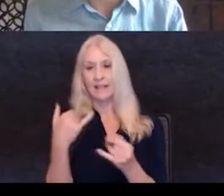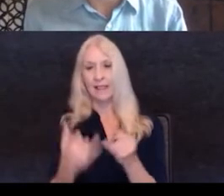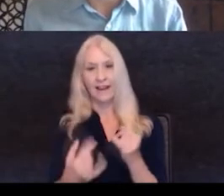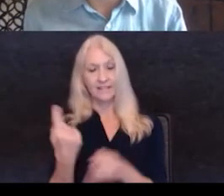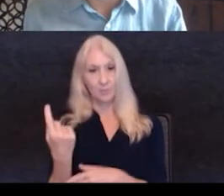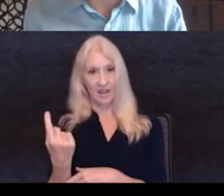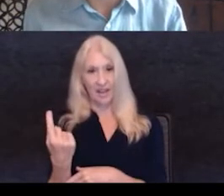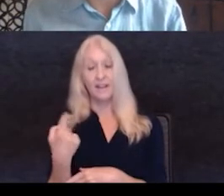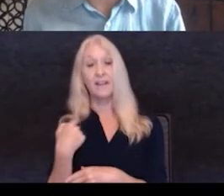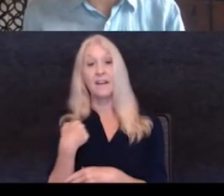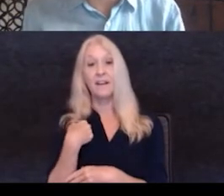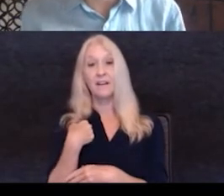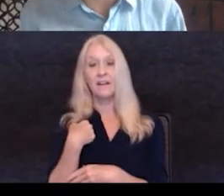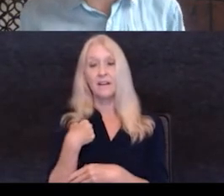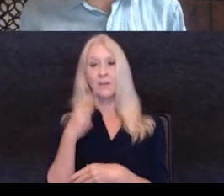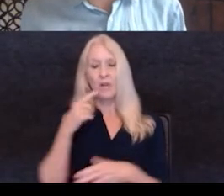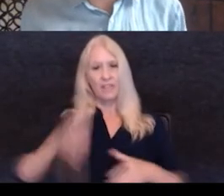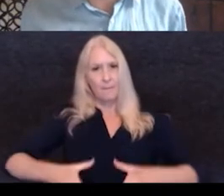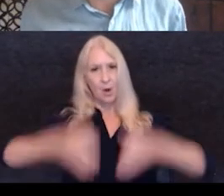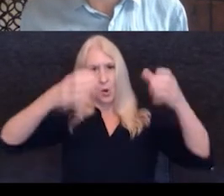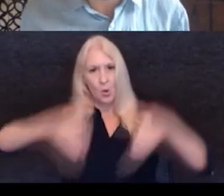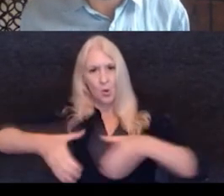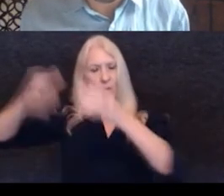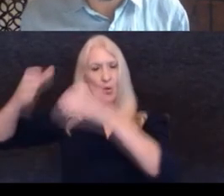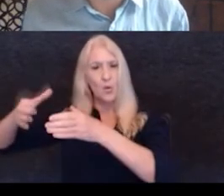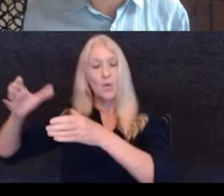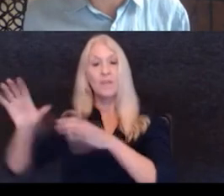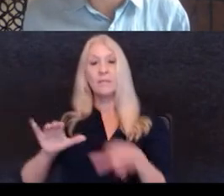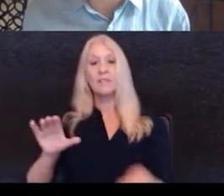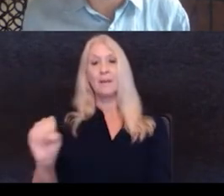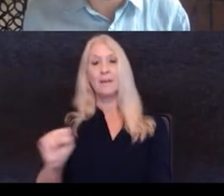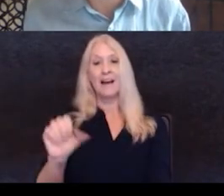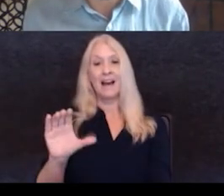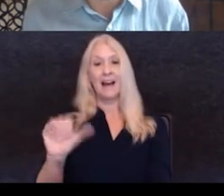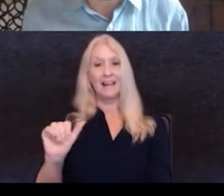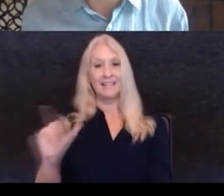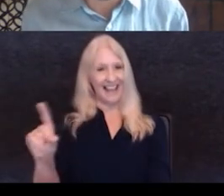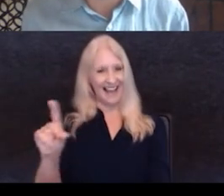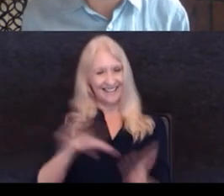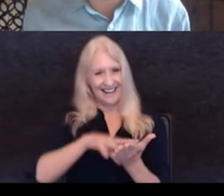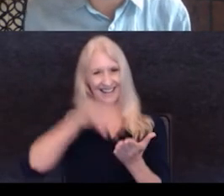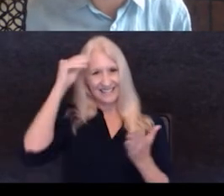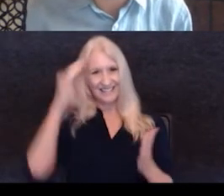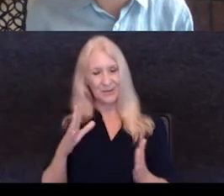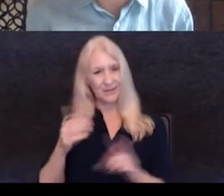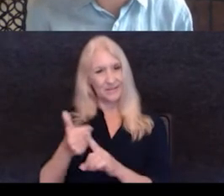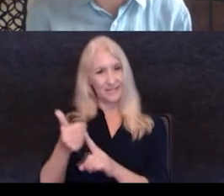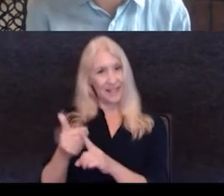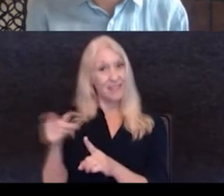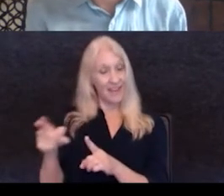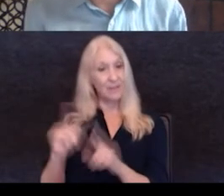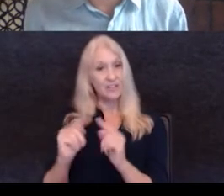actually done. Uh, the one with the poles was actually done by, uh, a SCAD student, uh, as part of the team, uh,